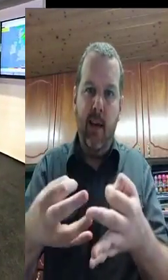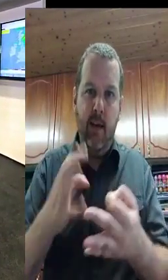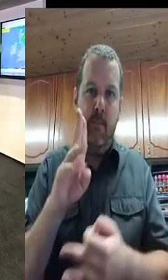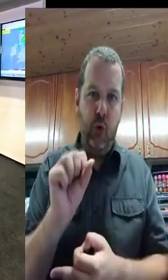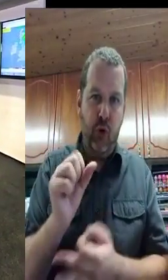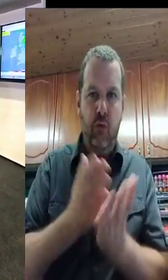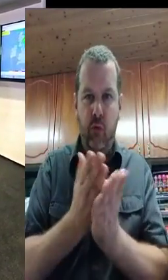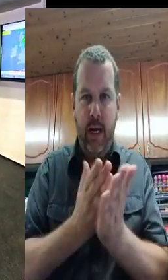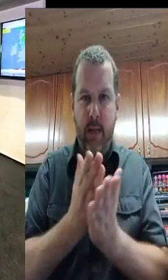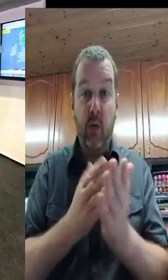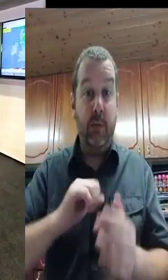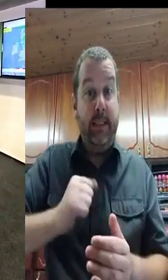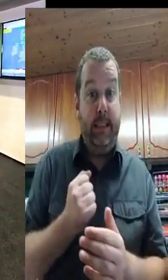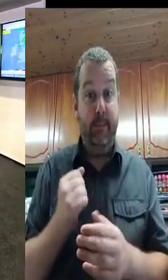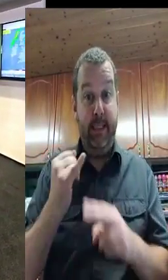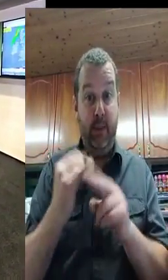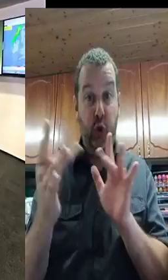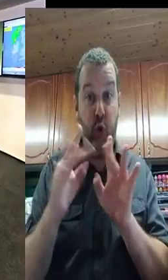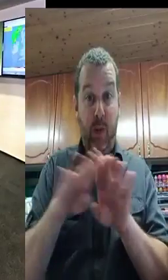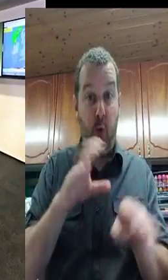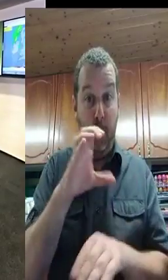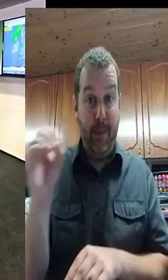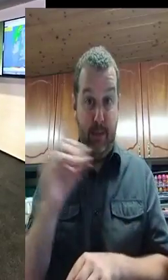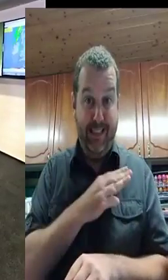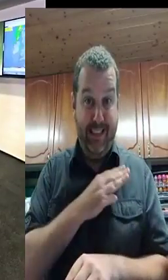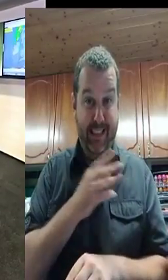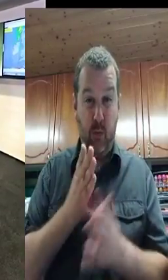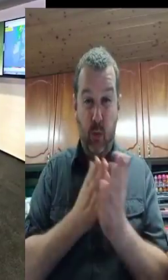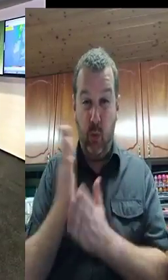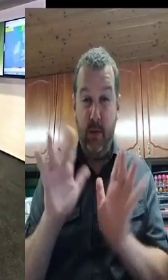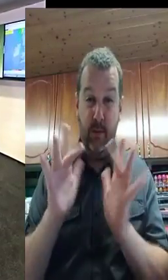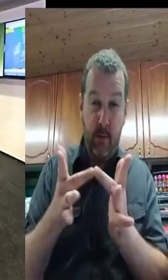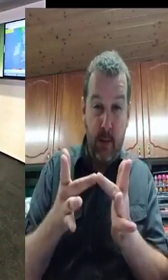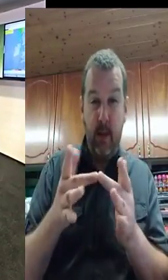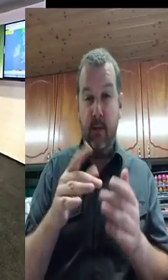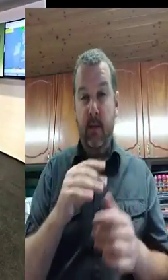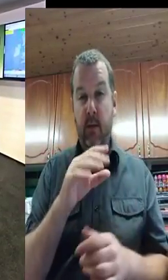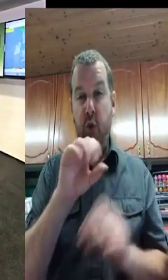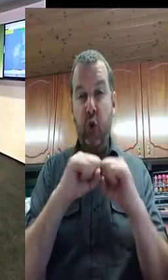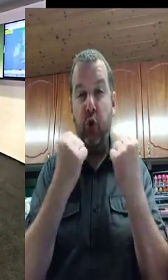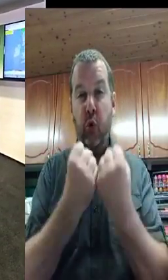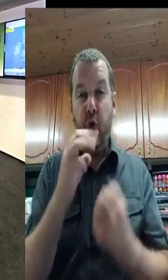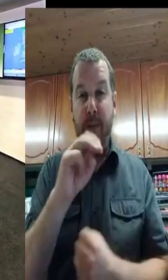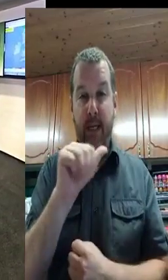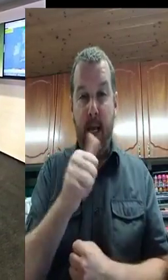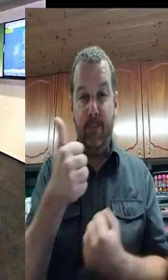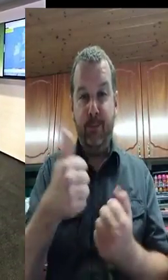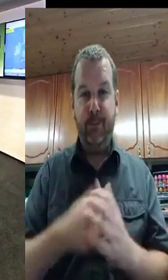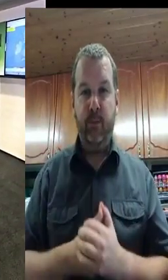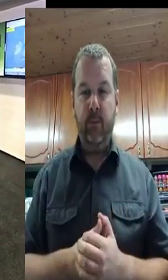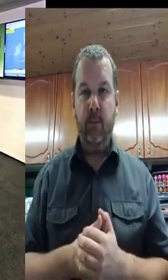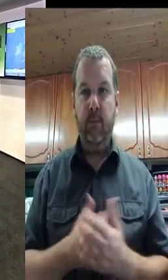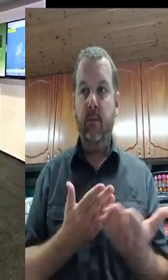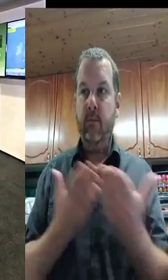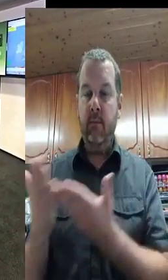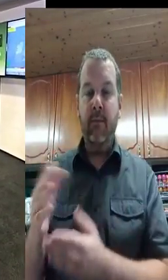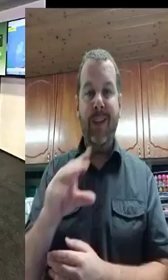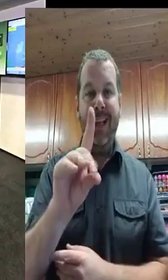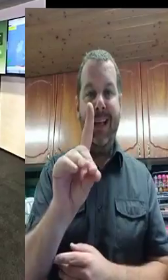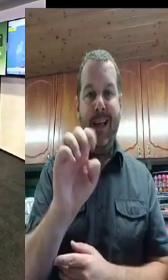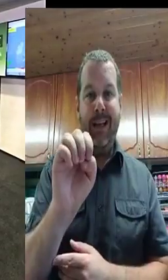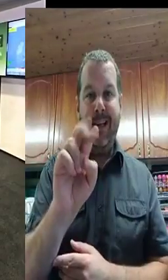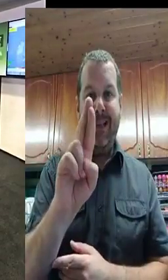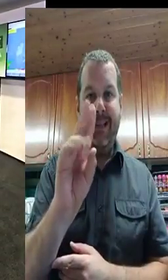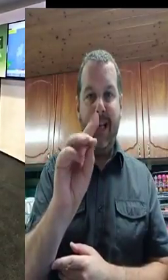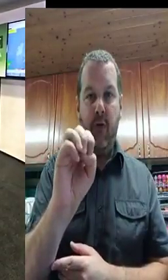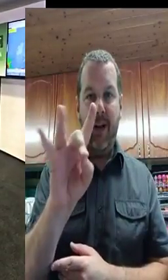We expect on Tuesday to have sufficiently safe weather conditions to be able to prioritise the restoration of